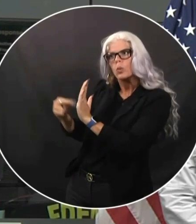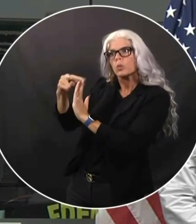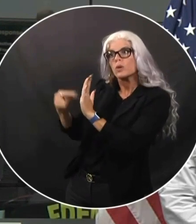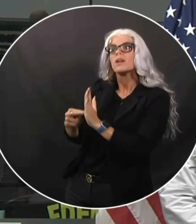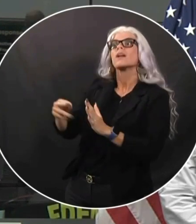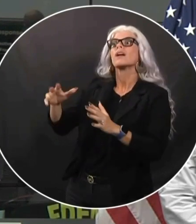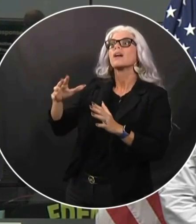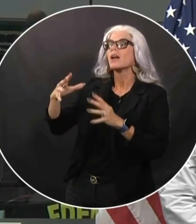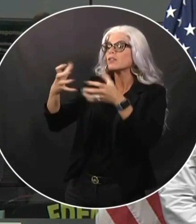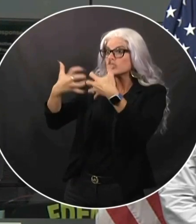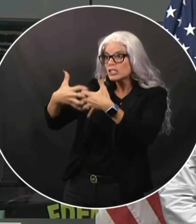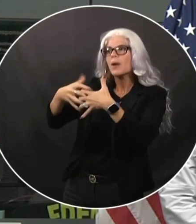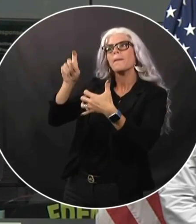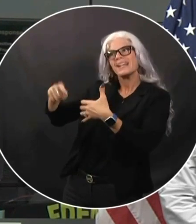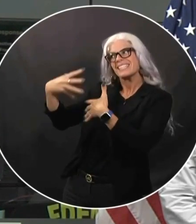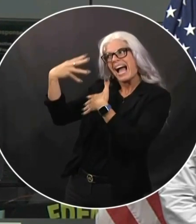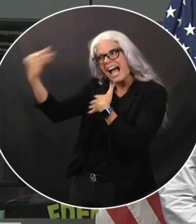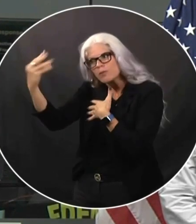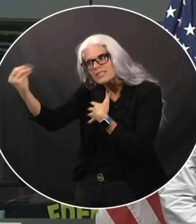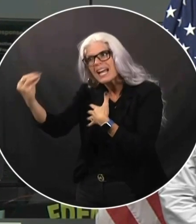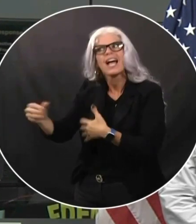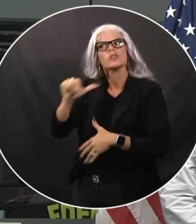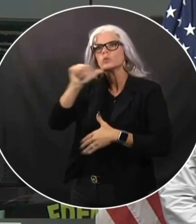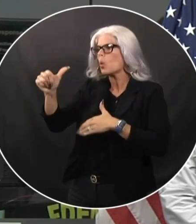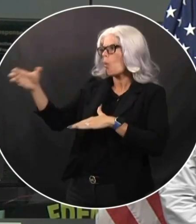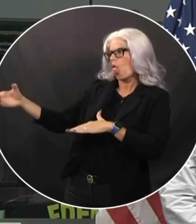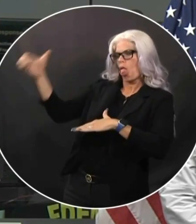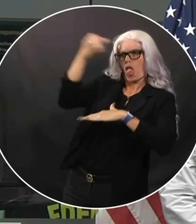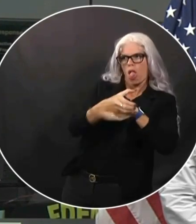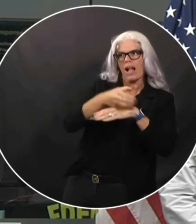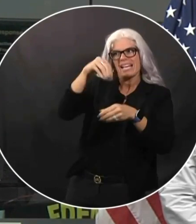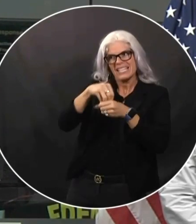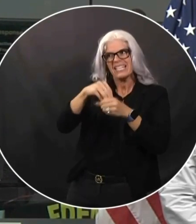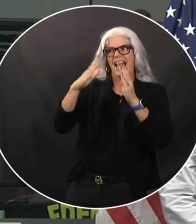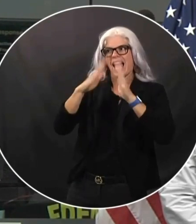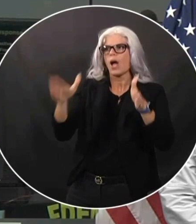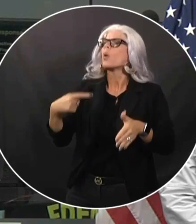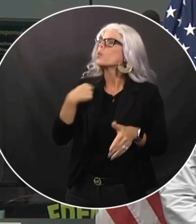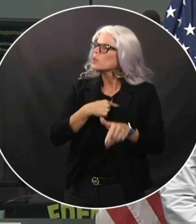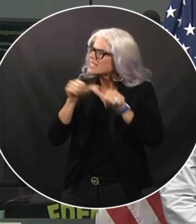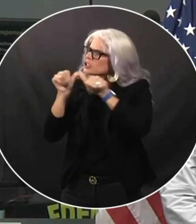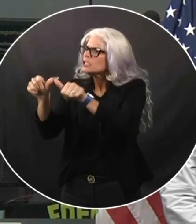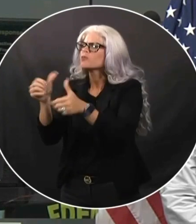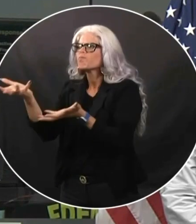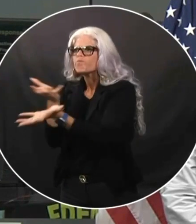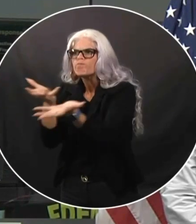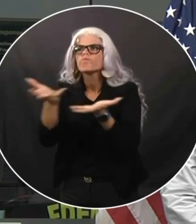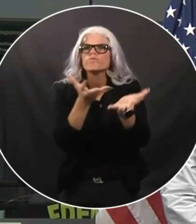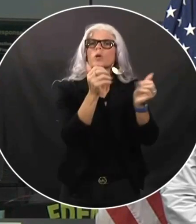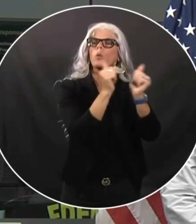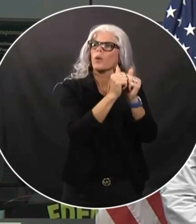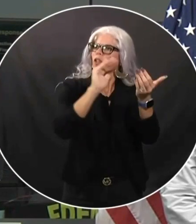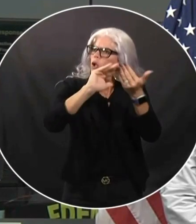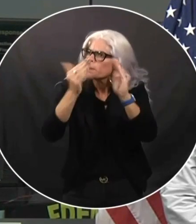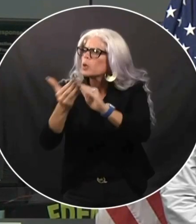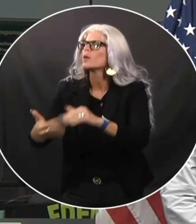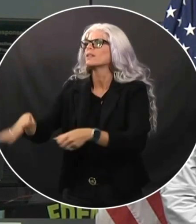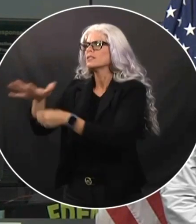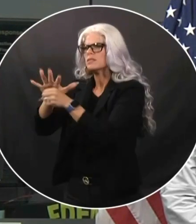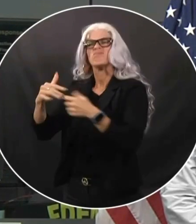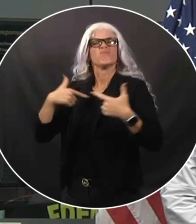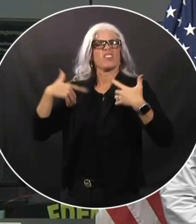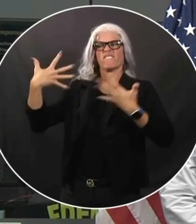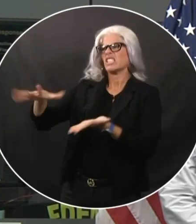that come inside your home. So we're continuing to work with communities at the local level. I've been able to speak with a number of the folks